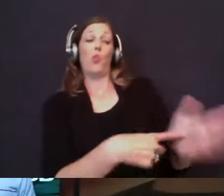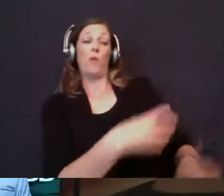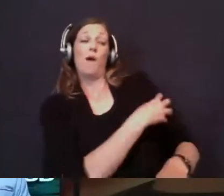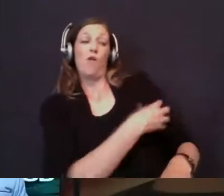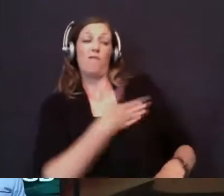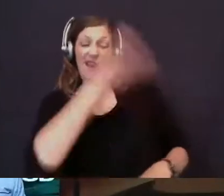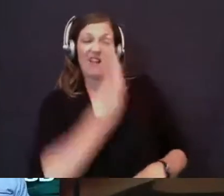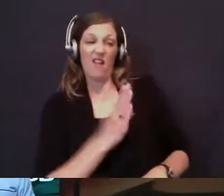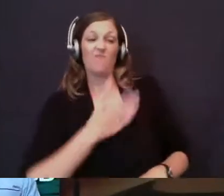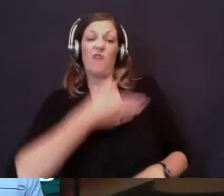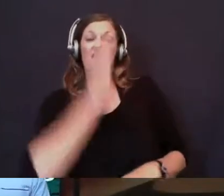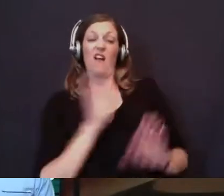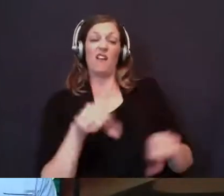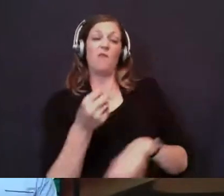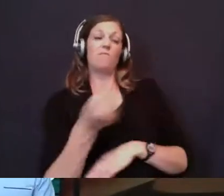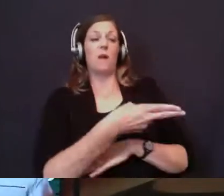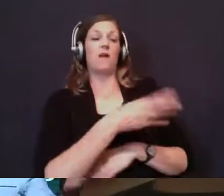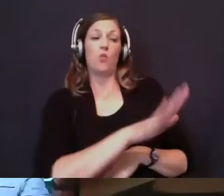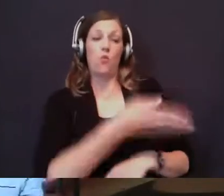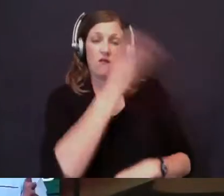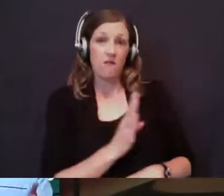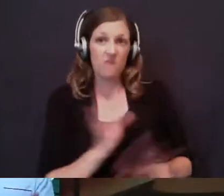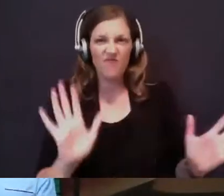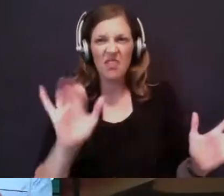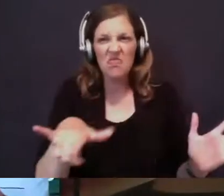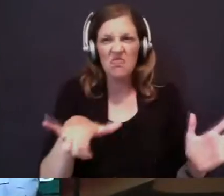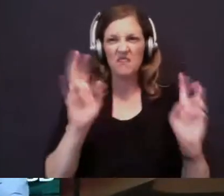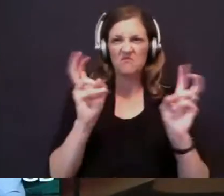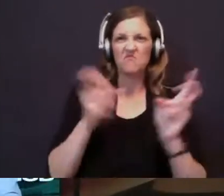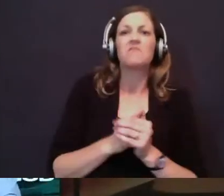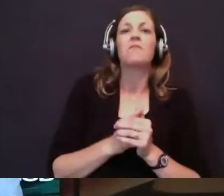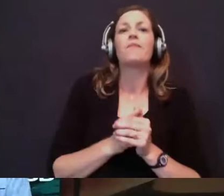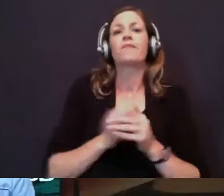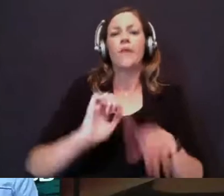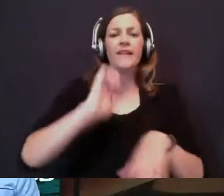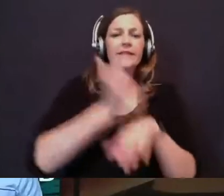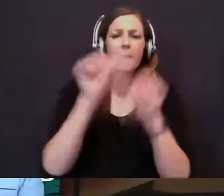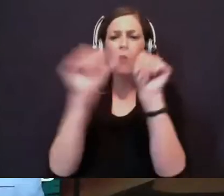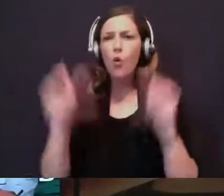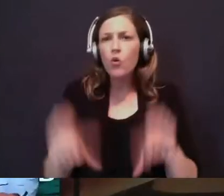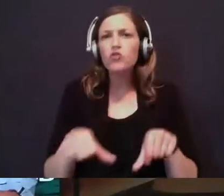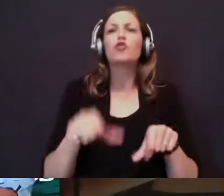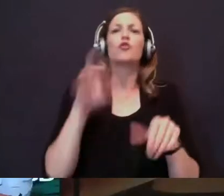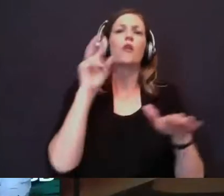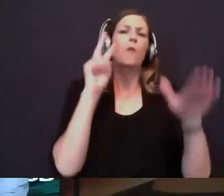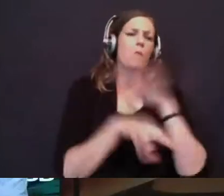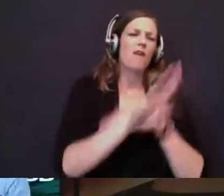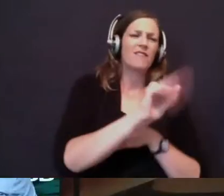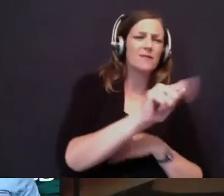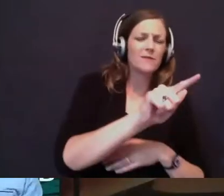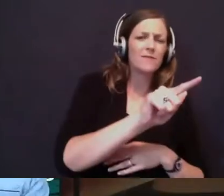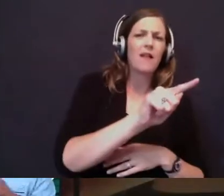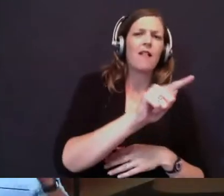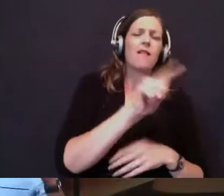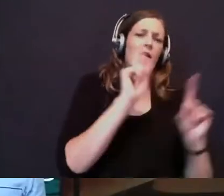god can beat your god, kind of a thing. So they set up the altars. The prophets of Baal come, and they slaughter the bull on the